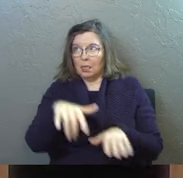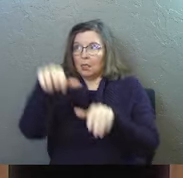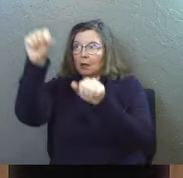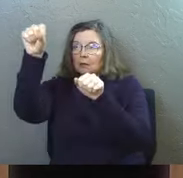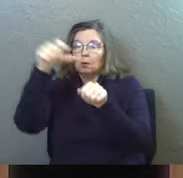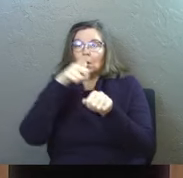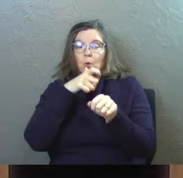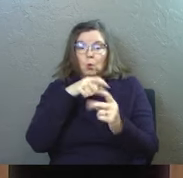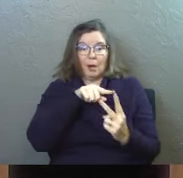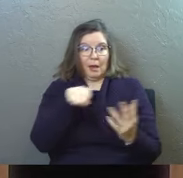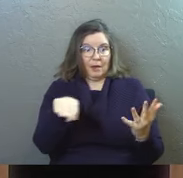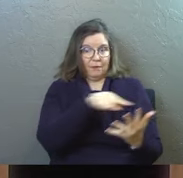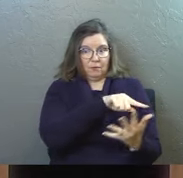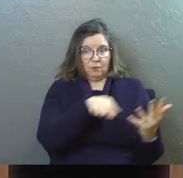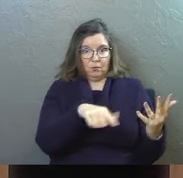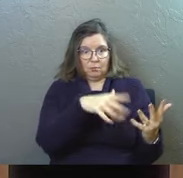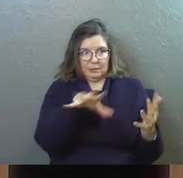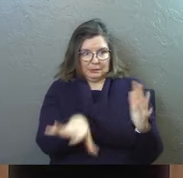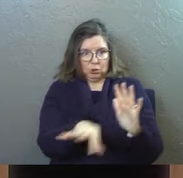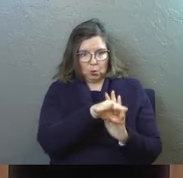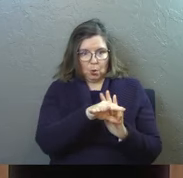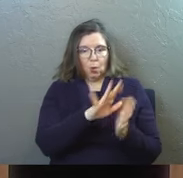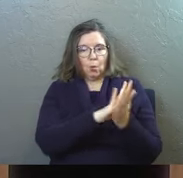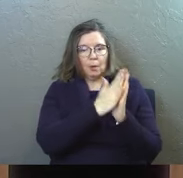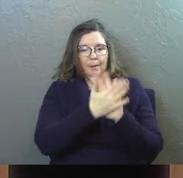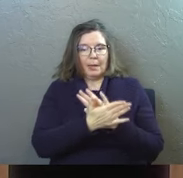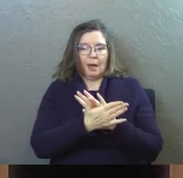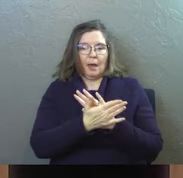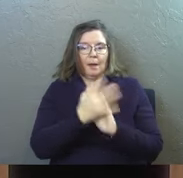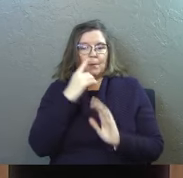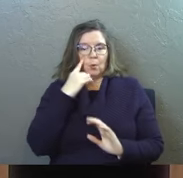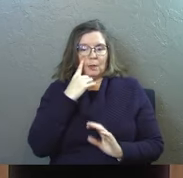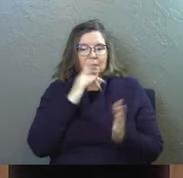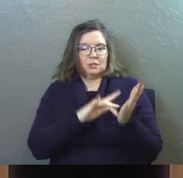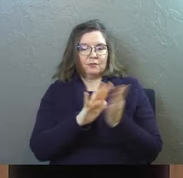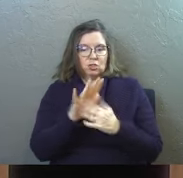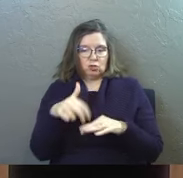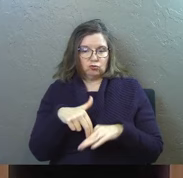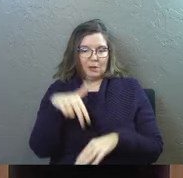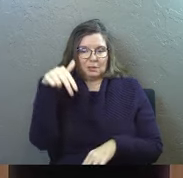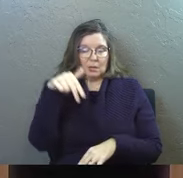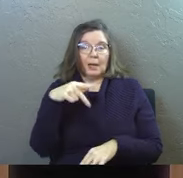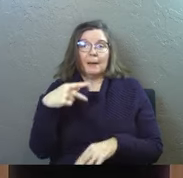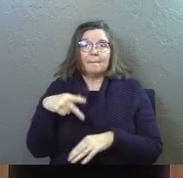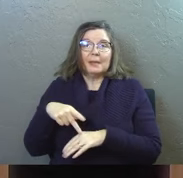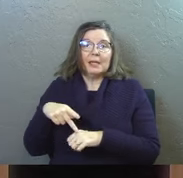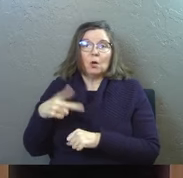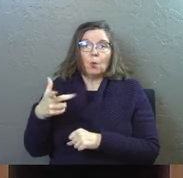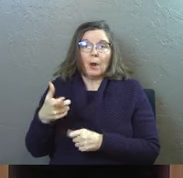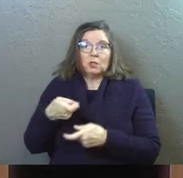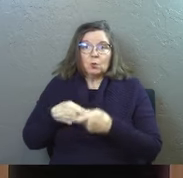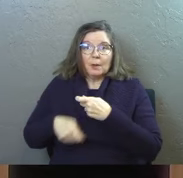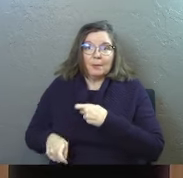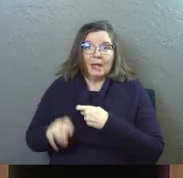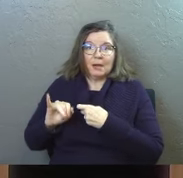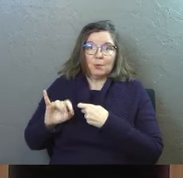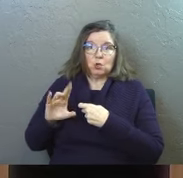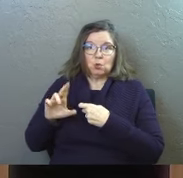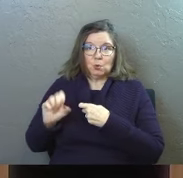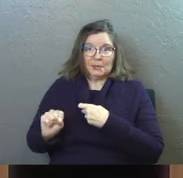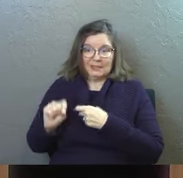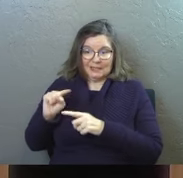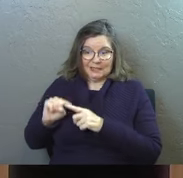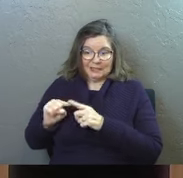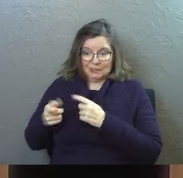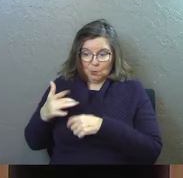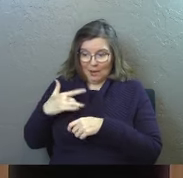from us whoever is chosen will join us as a witness of Jesus' resurrection. Peter wants a replacement. He